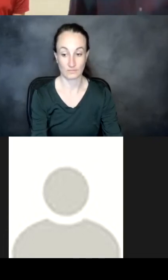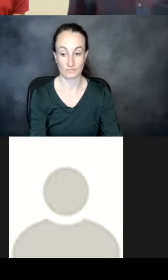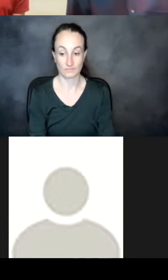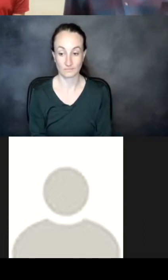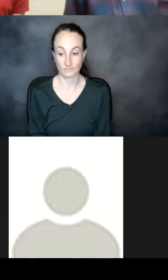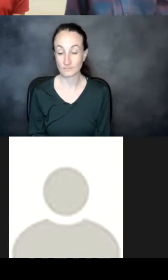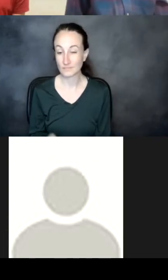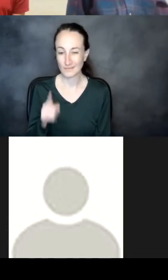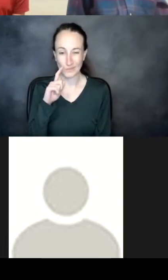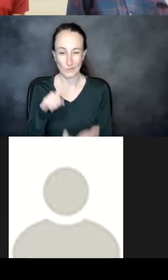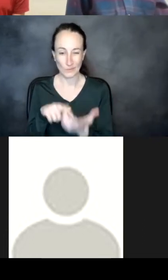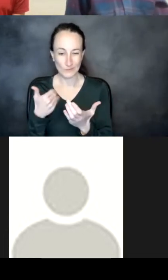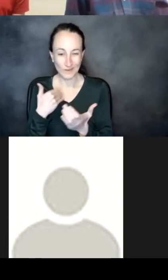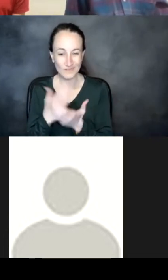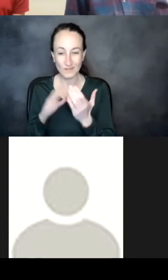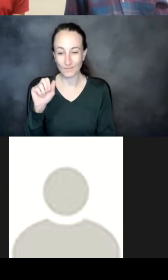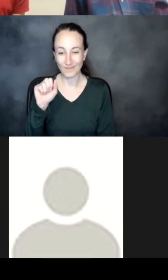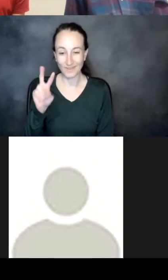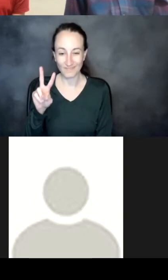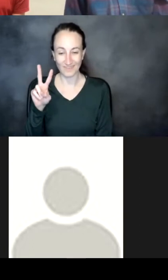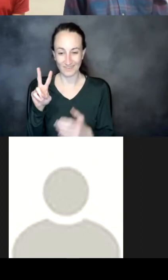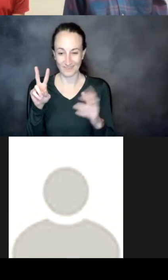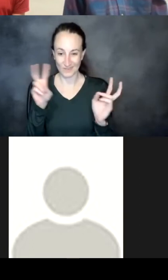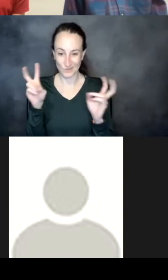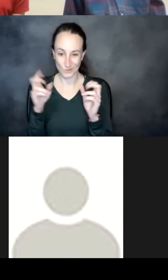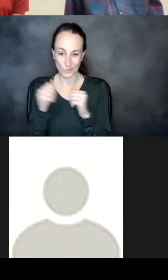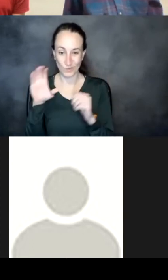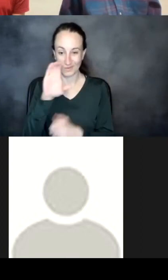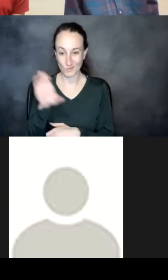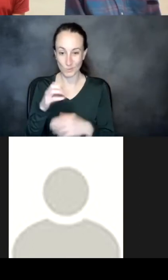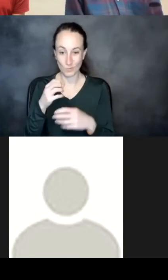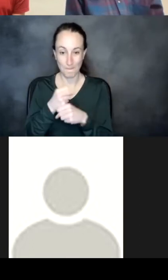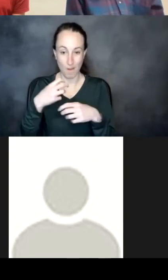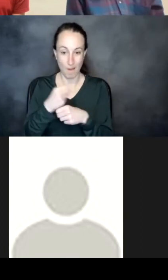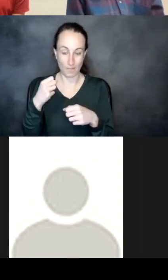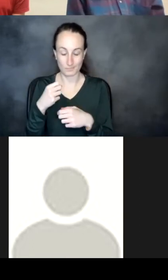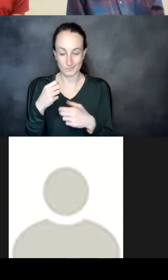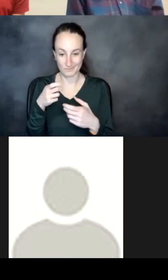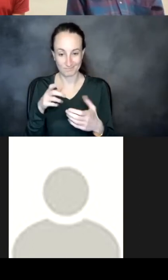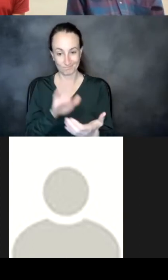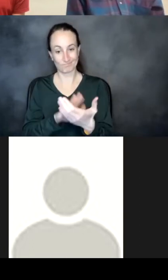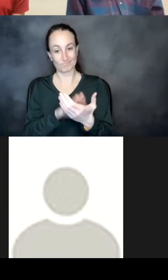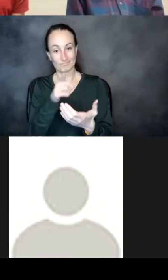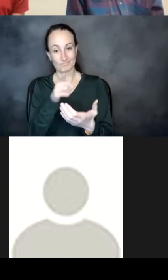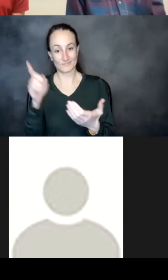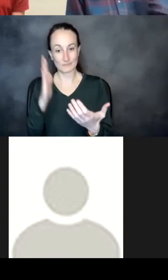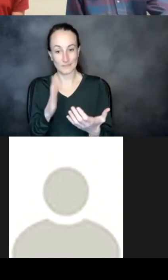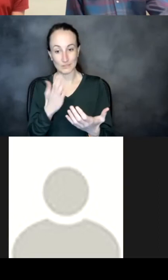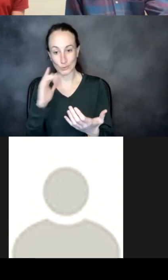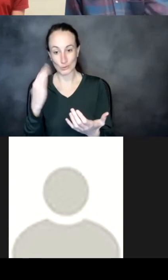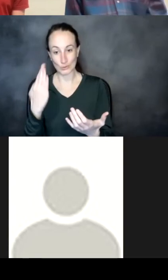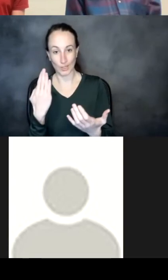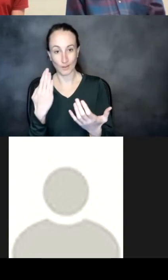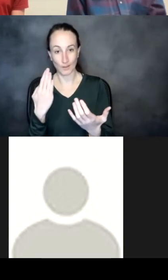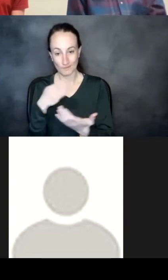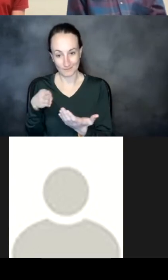issues um regarding some zoom bombings earlier and i just want to applaud the speakers who are doing such a good job of navigating that um